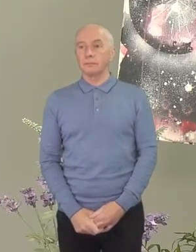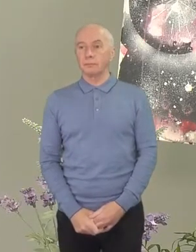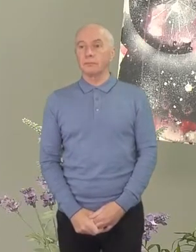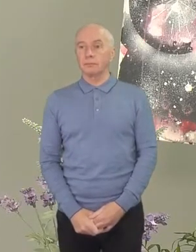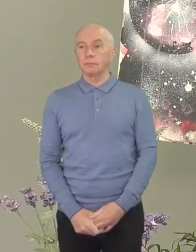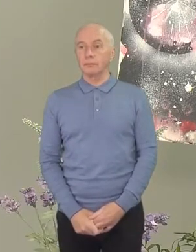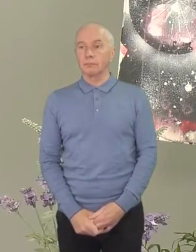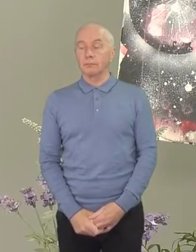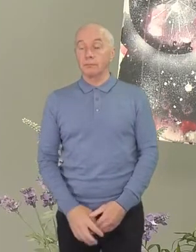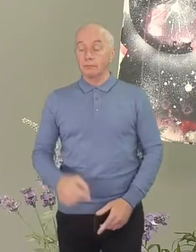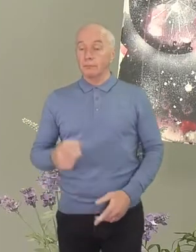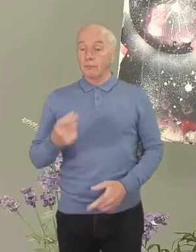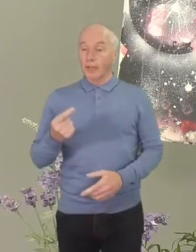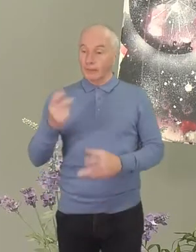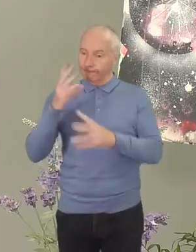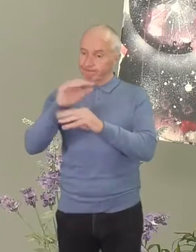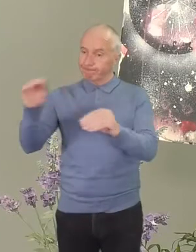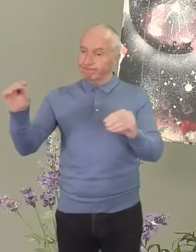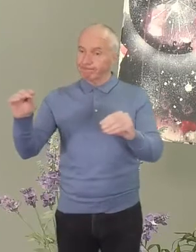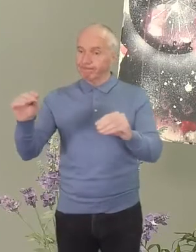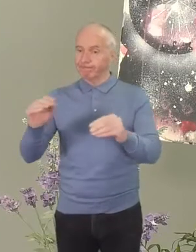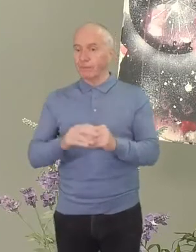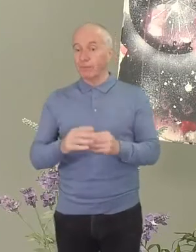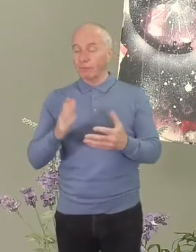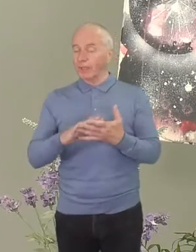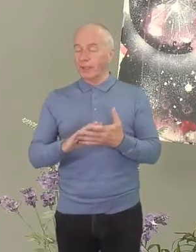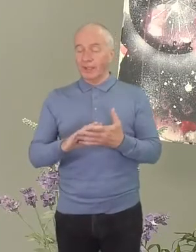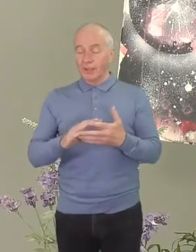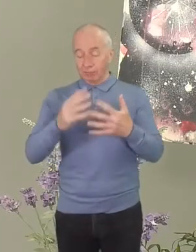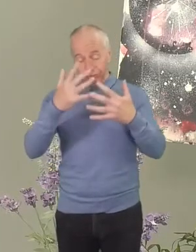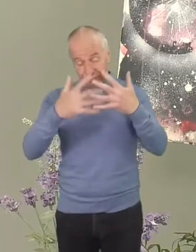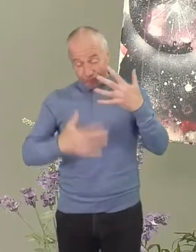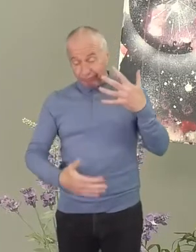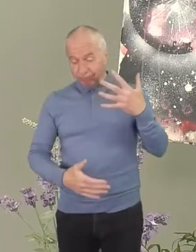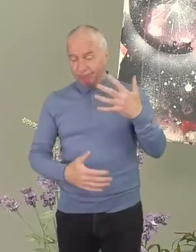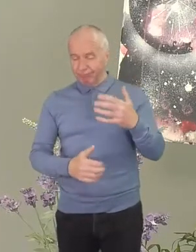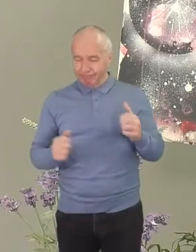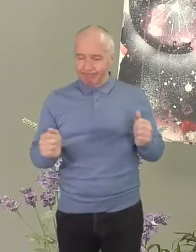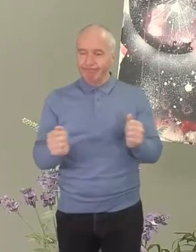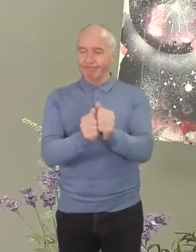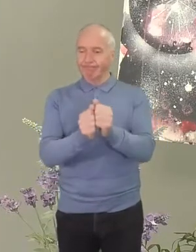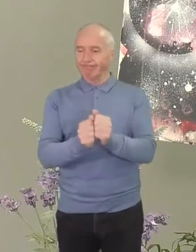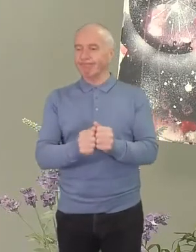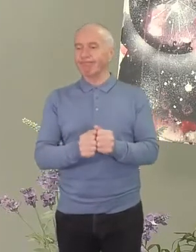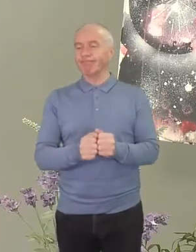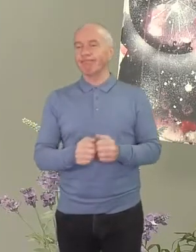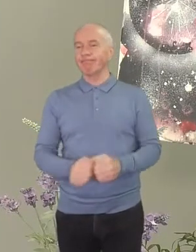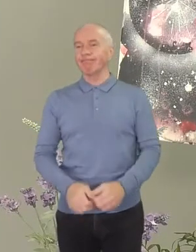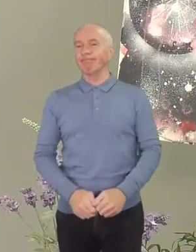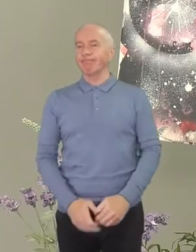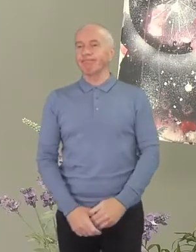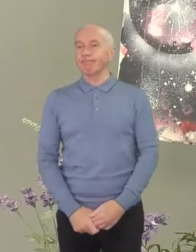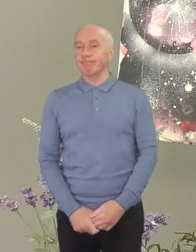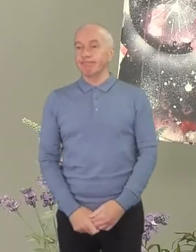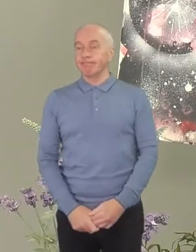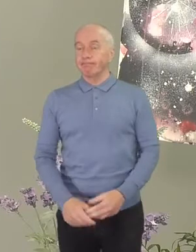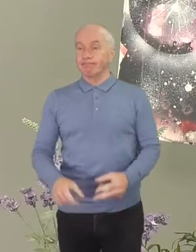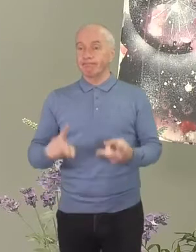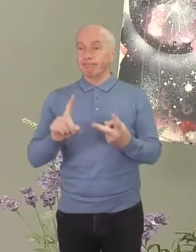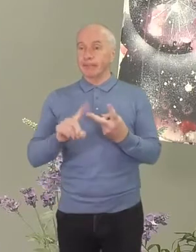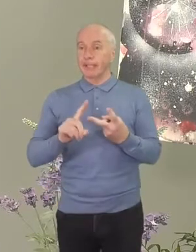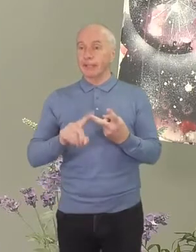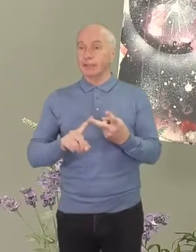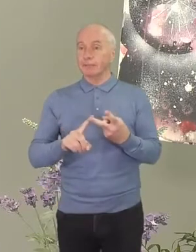Thank you. And is overwhelmingly reaffirmed in this role. Thank you very much. Secondly,